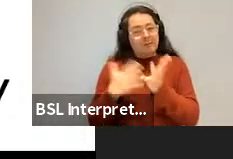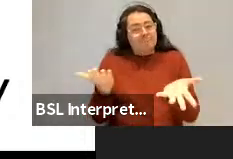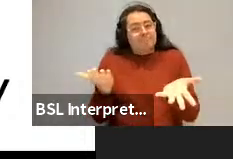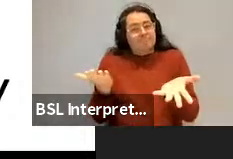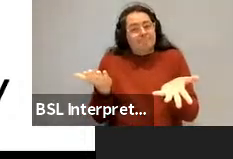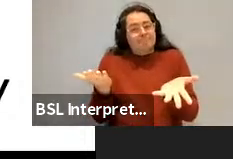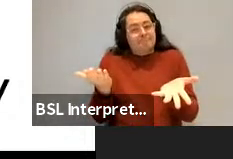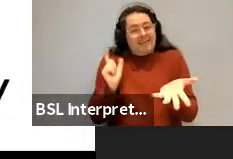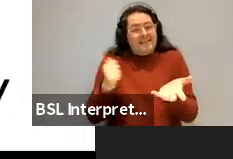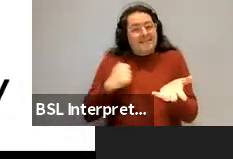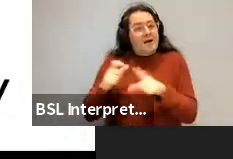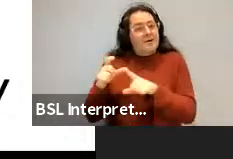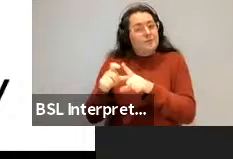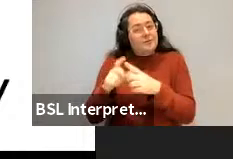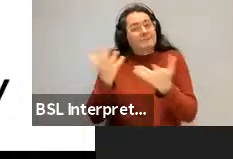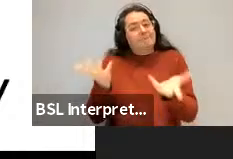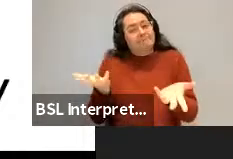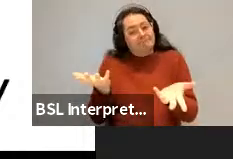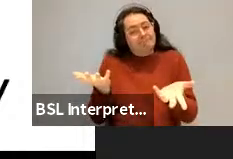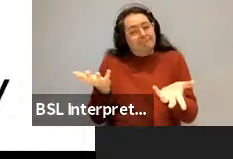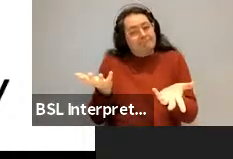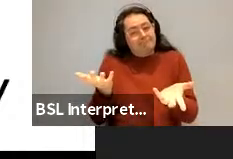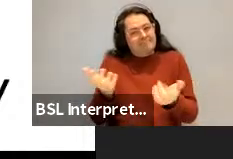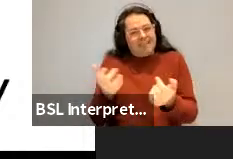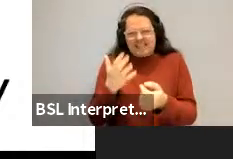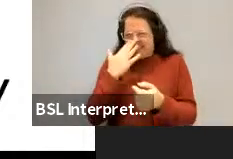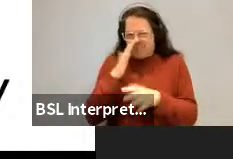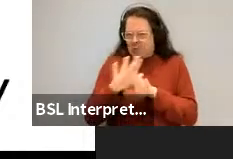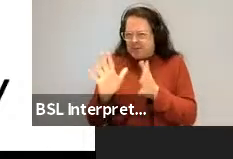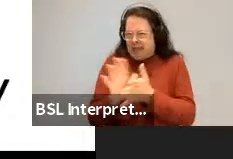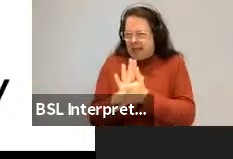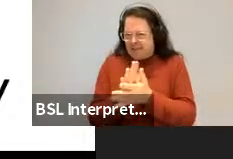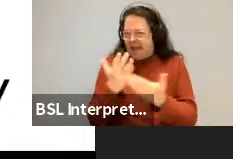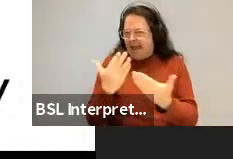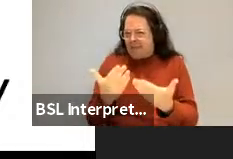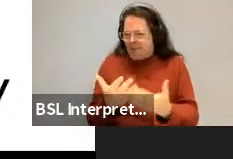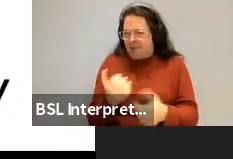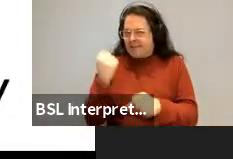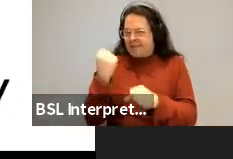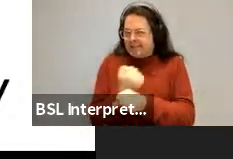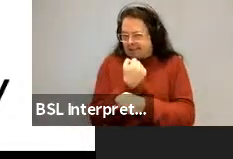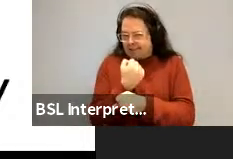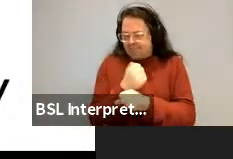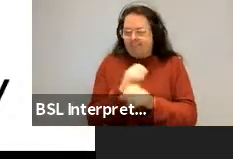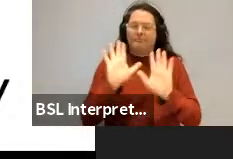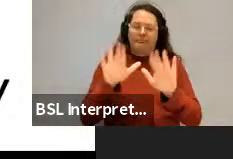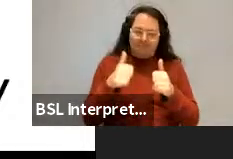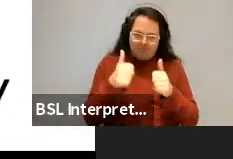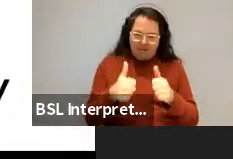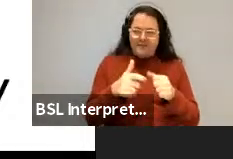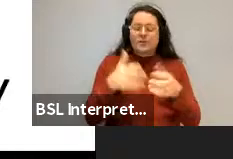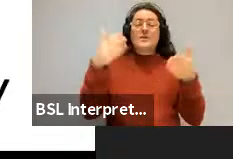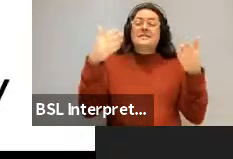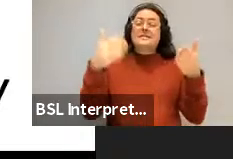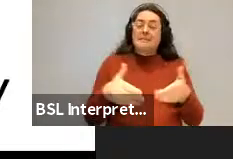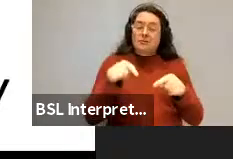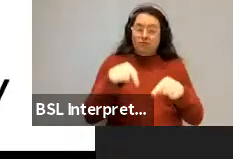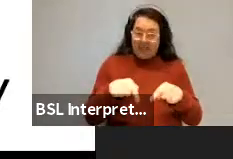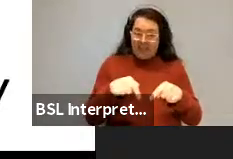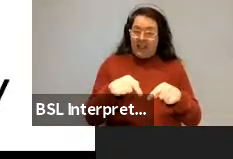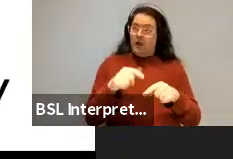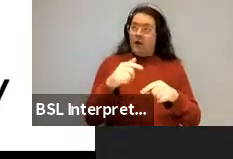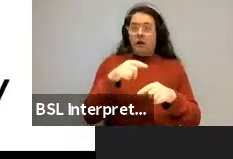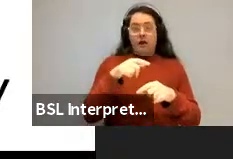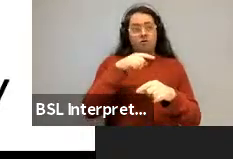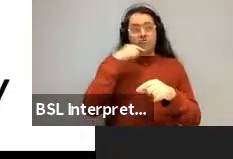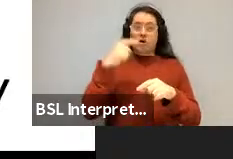That's my daughter, who is a little unhappy at the moment. Anyway, so you can visit the cemetery where famous Russian composers are buried daily,